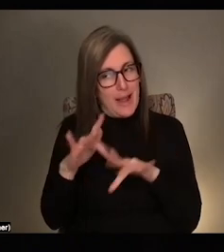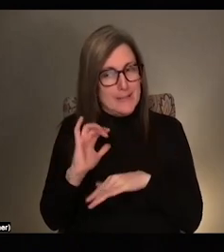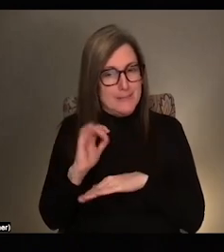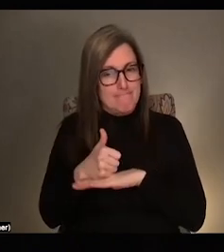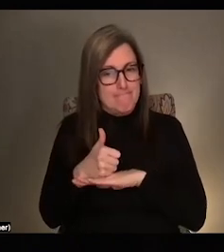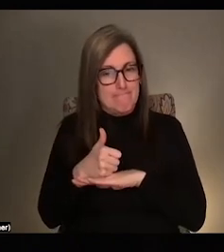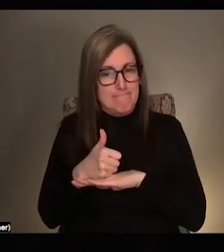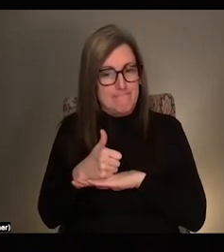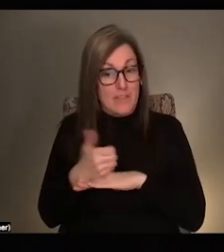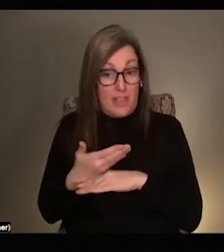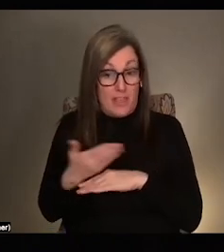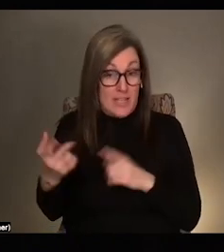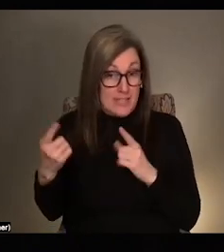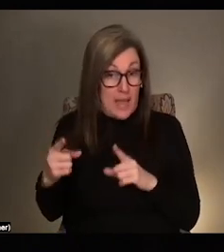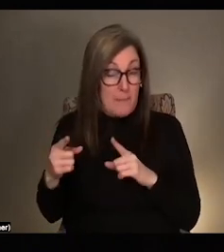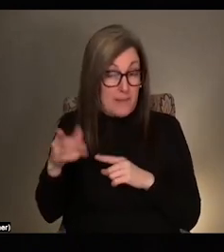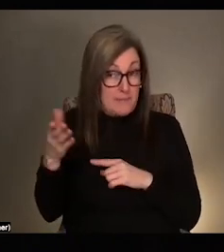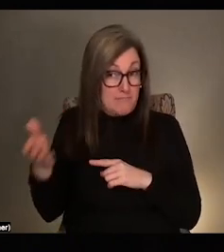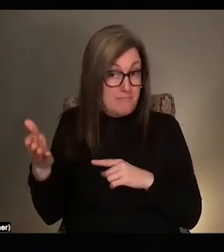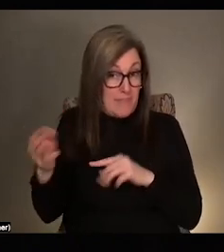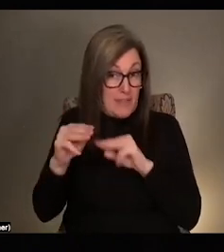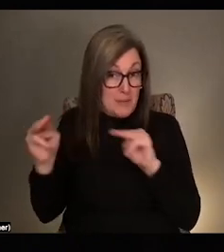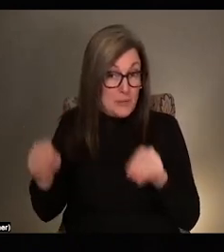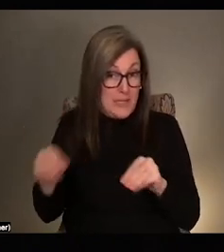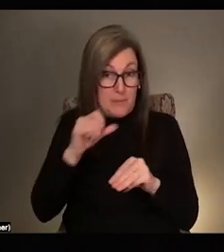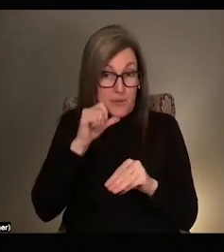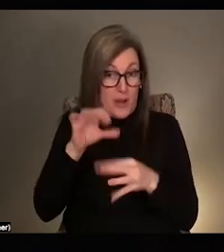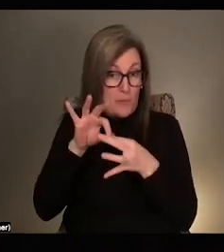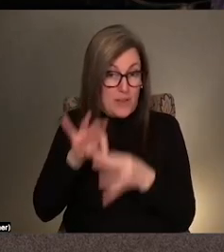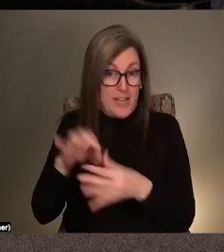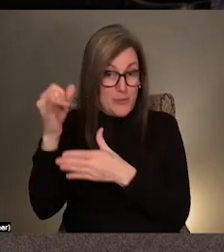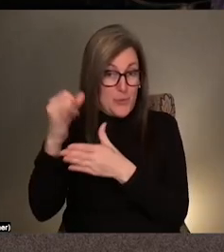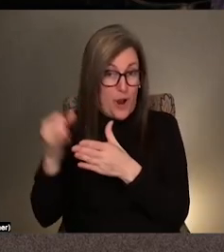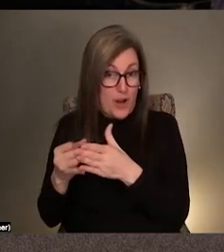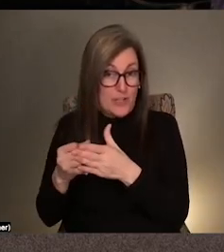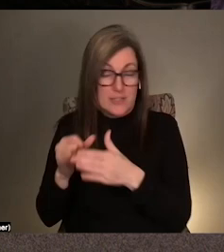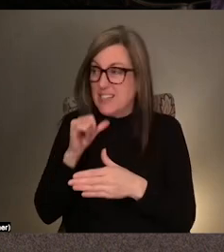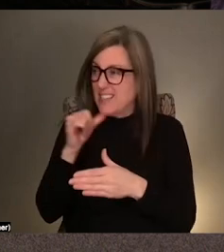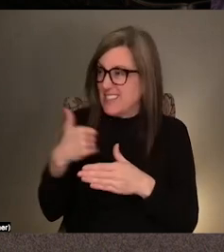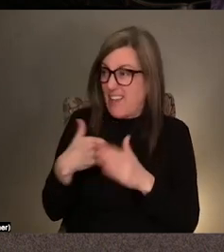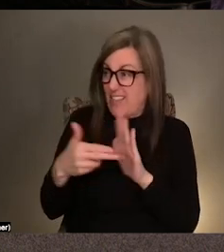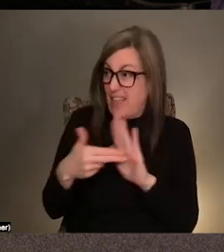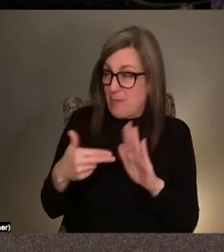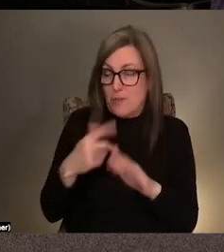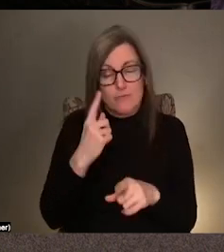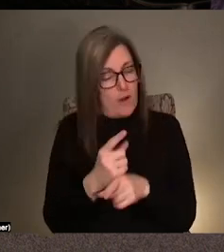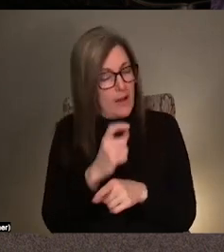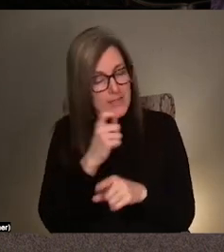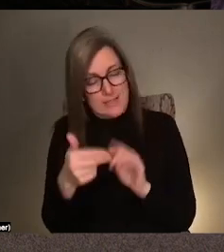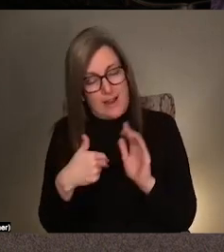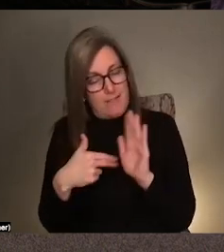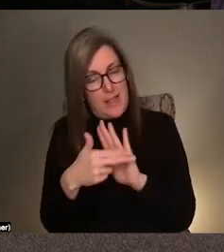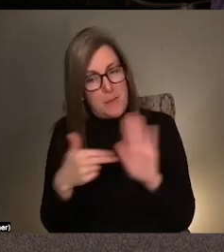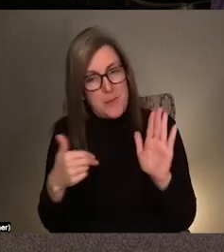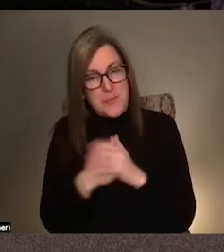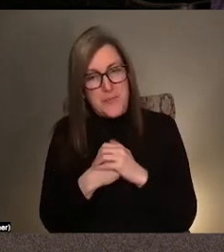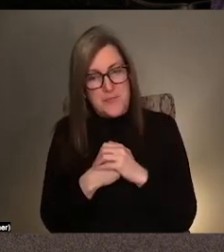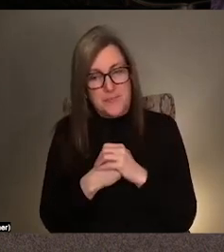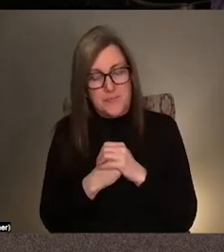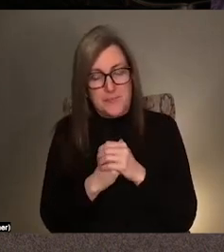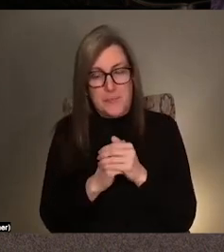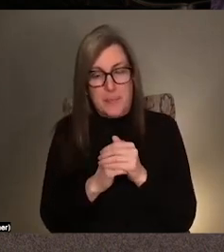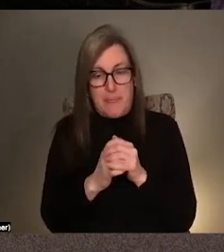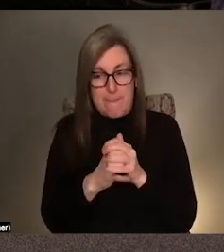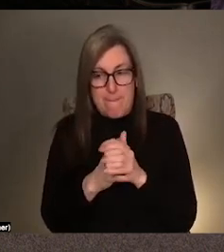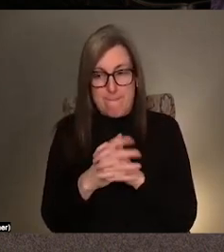happen at the museum that aren't looking at art? And it doesn't have a label and it doesn't have a label. Yeah. So yeah, it's